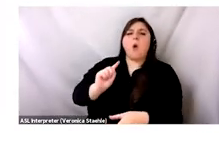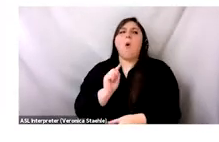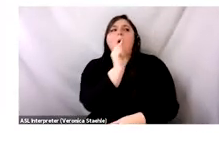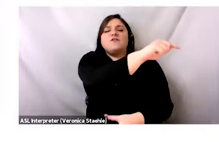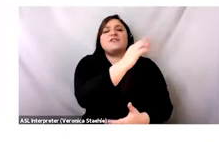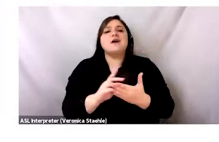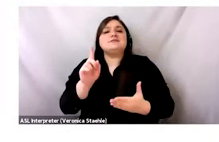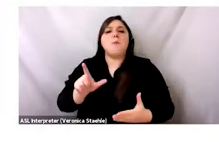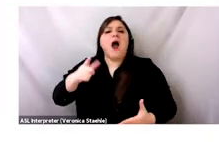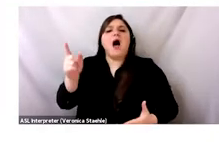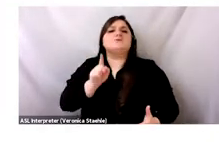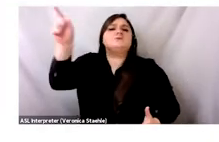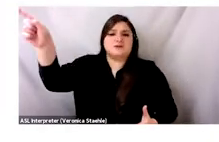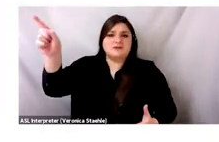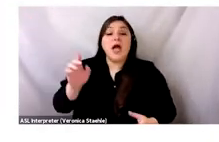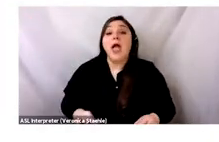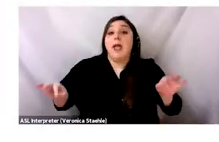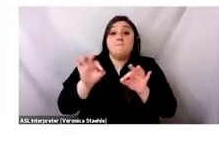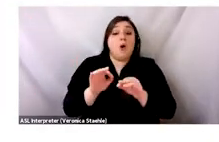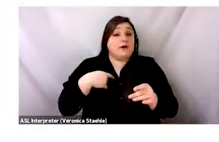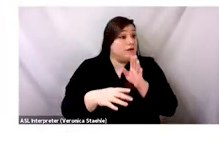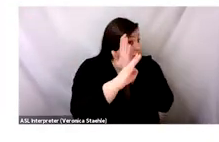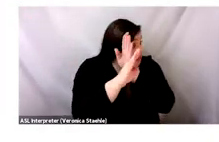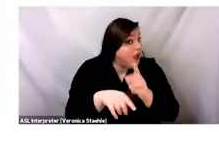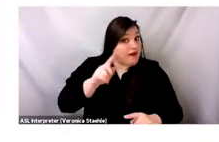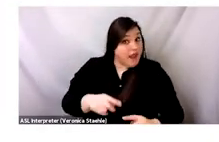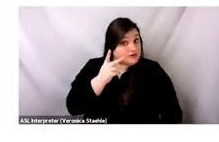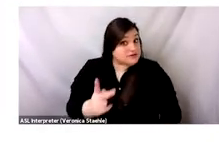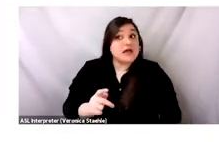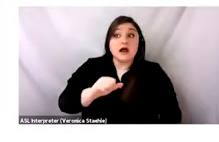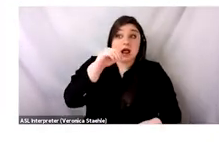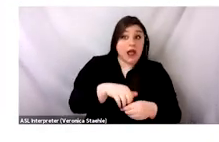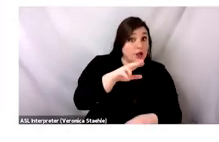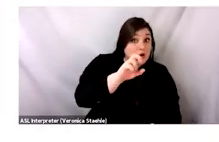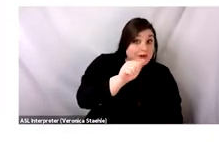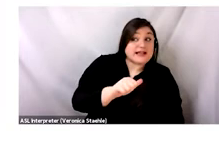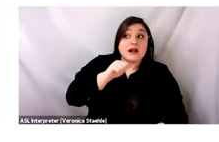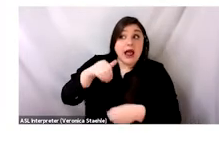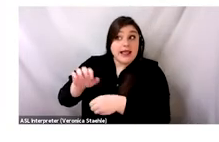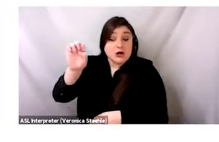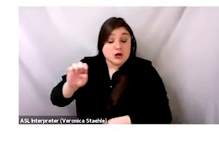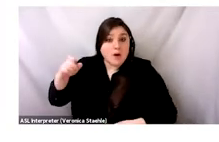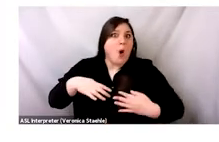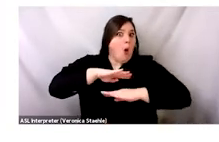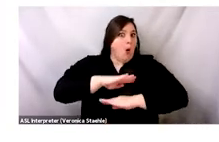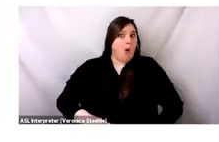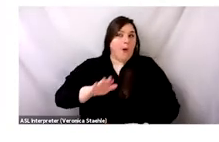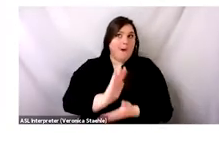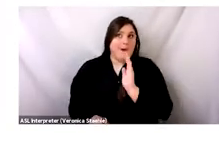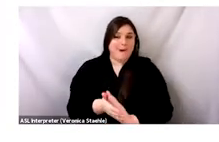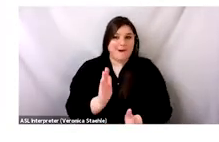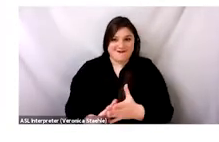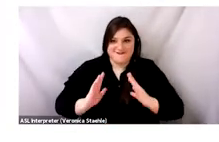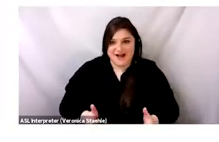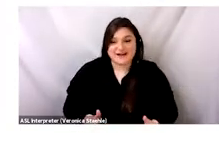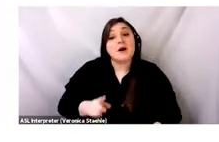to assume that waste is no longer waste as soon as it is not headed to landfills in the United States or in Europe. The waste still goes somewhere,